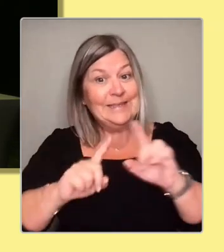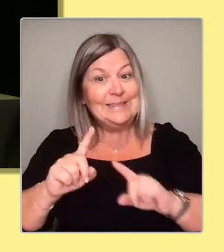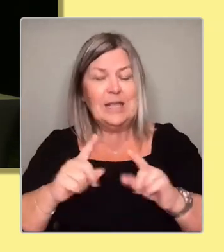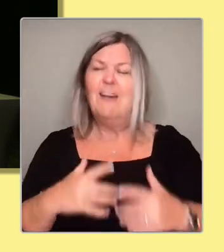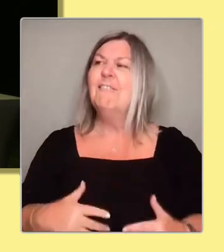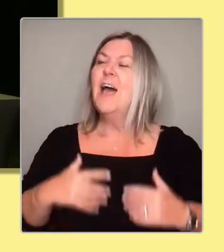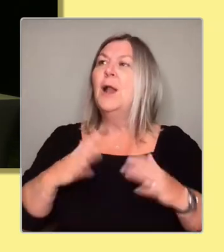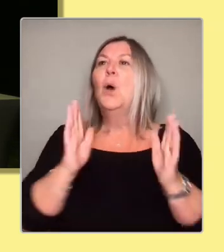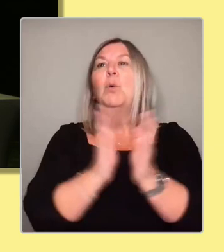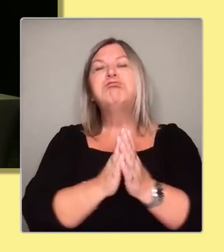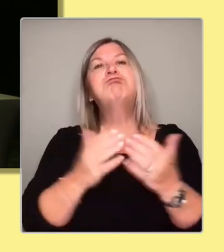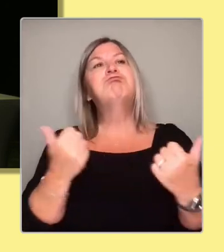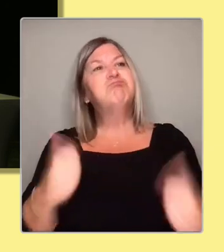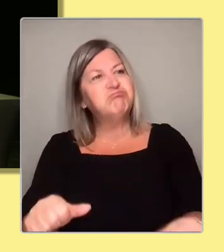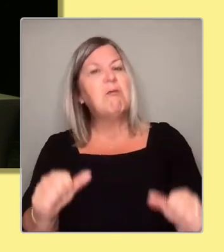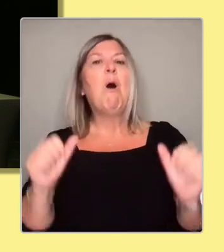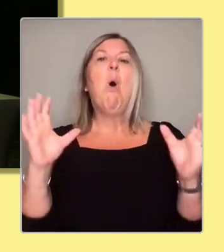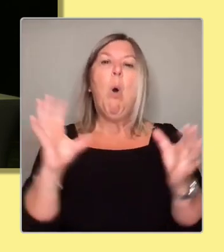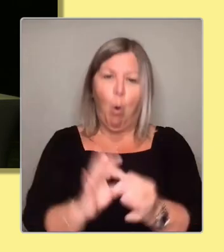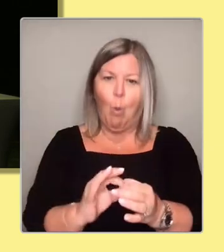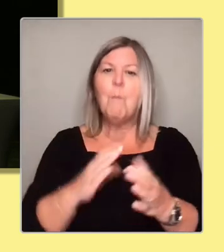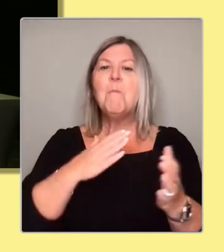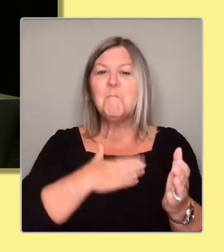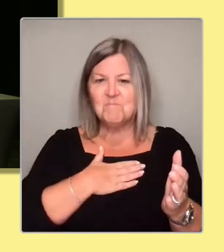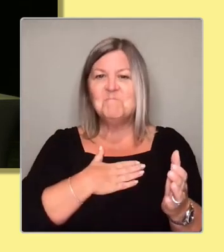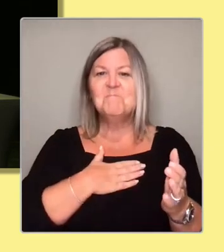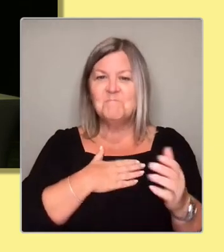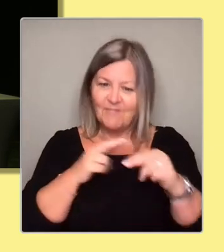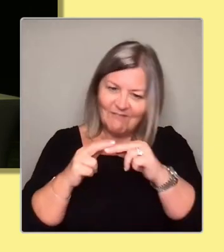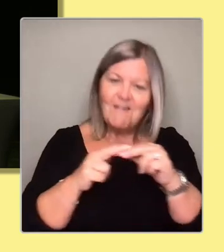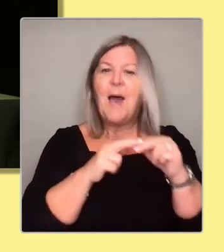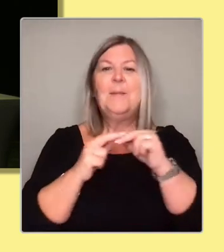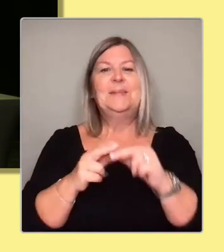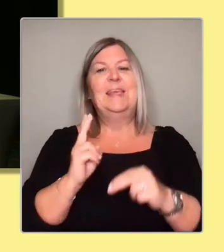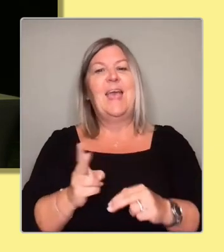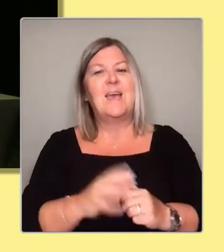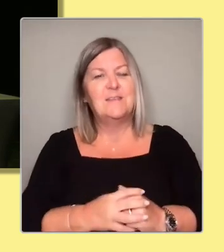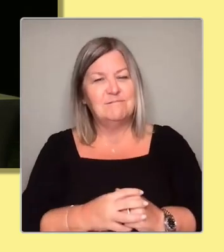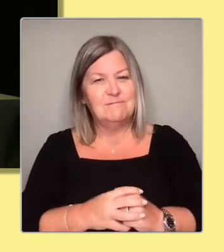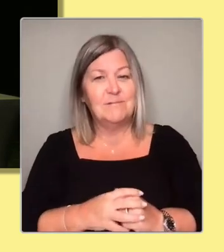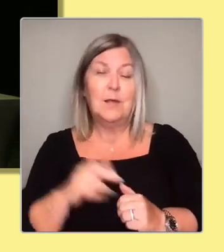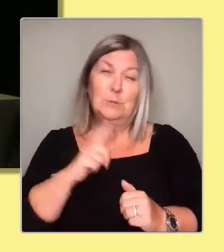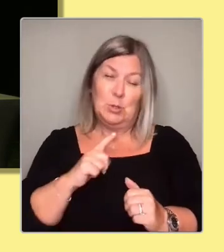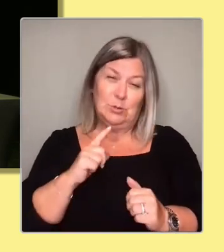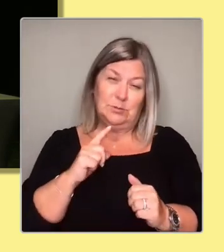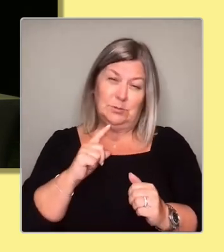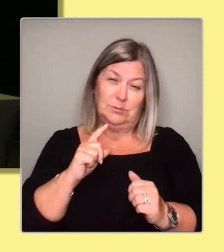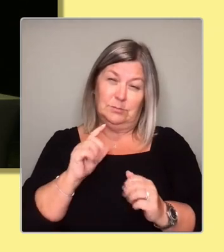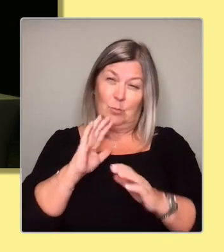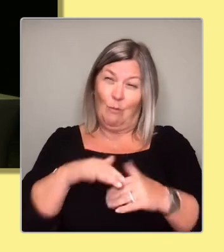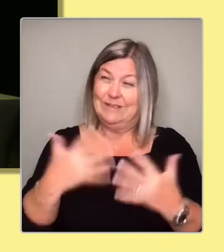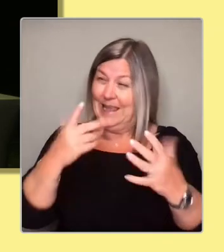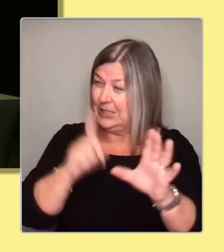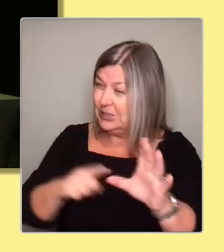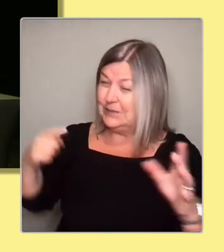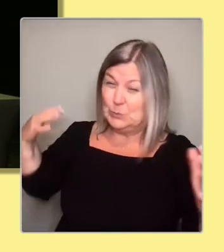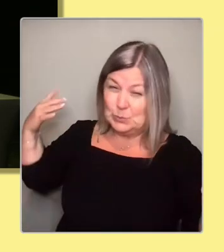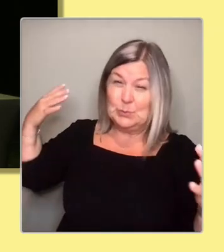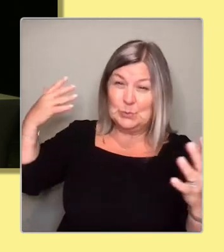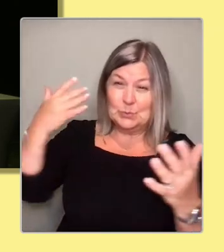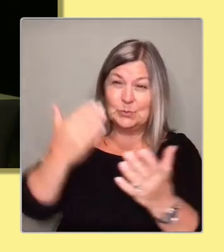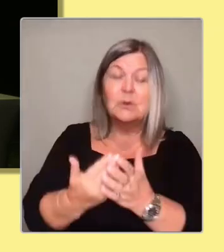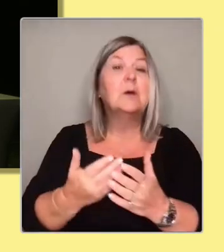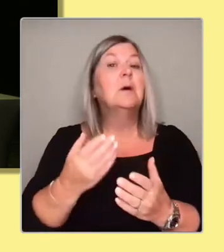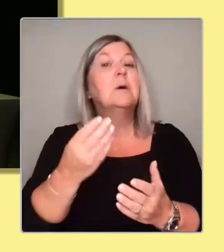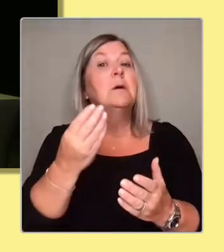a family. Because together, over decades for some of us, and perhaps slightly less for some others of us, we've been